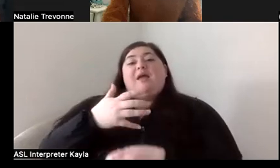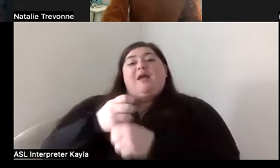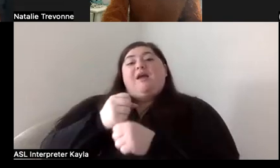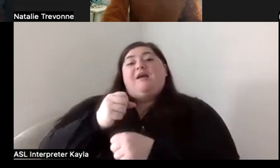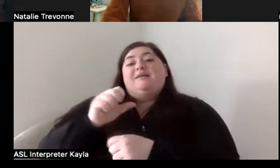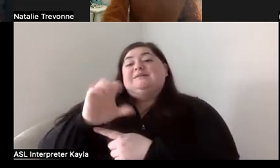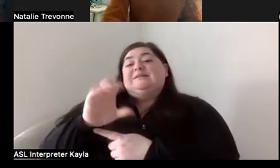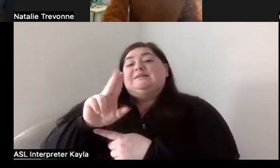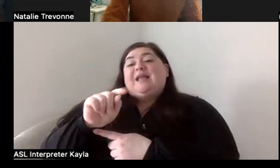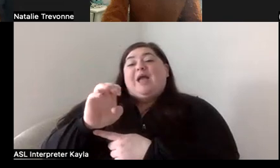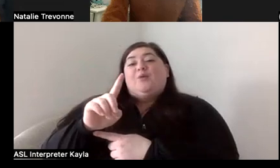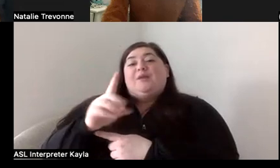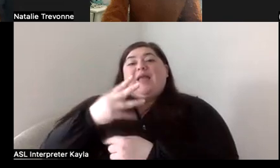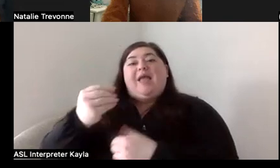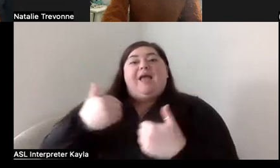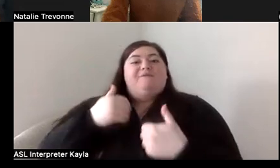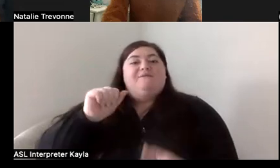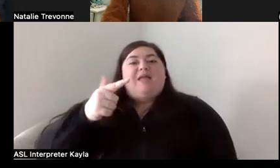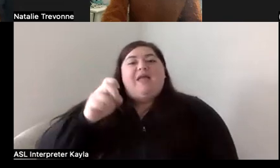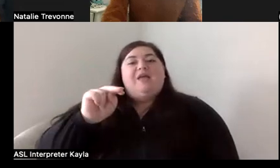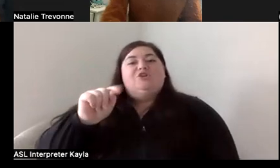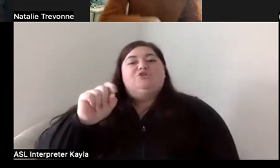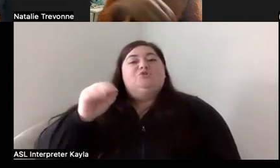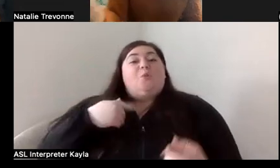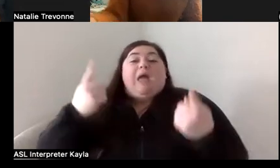that was, I kind of fell into the entertainment industry.